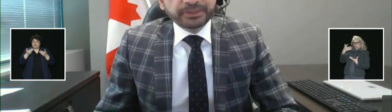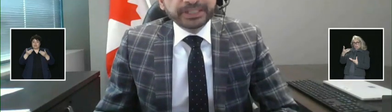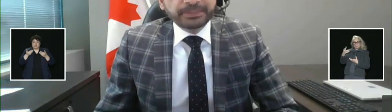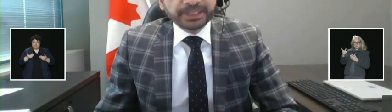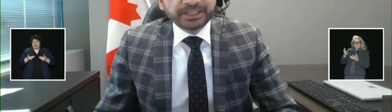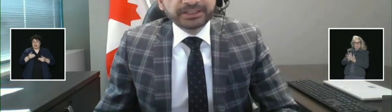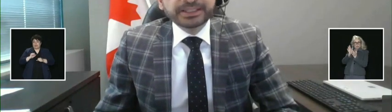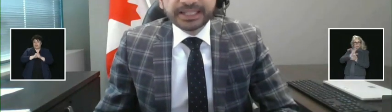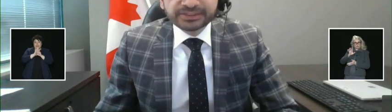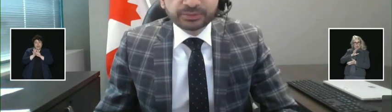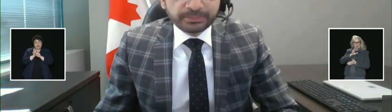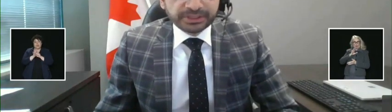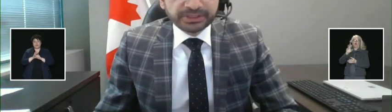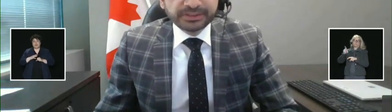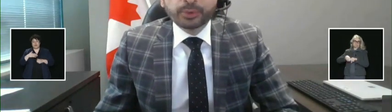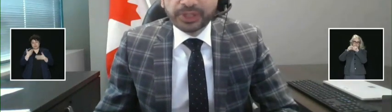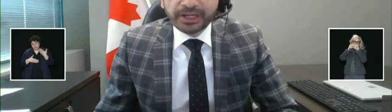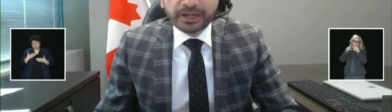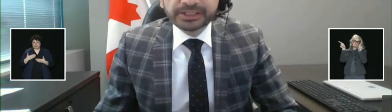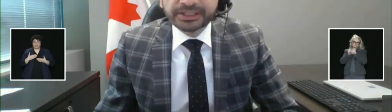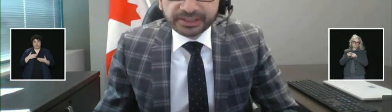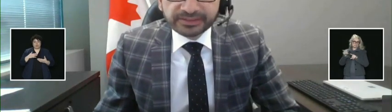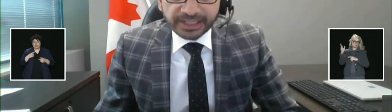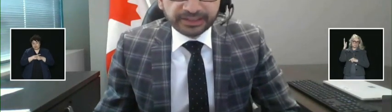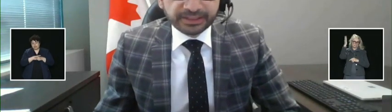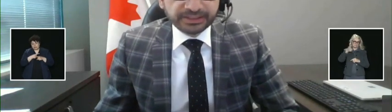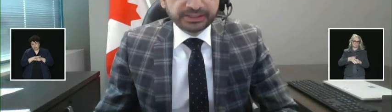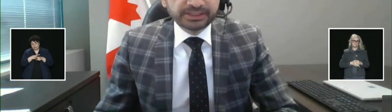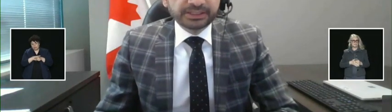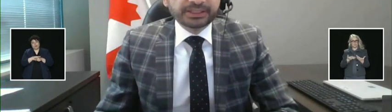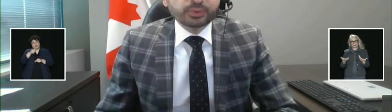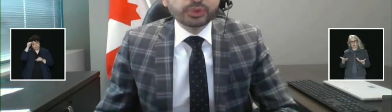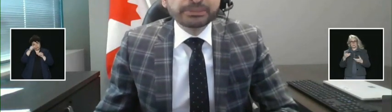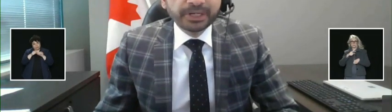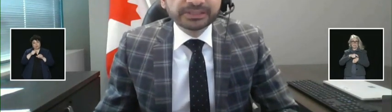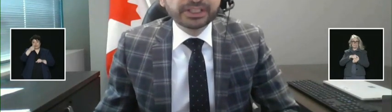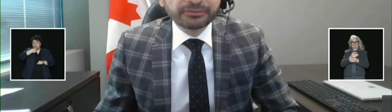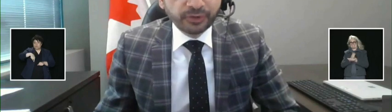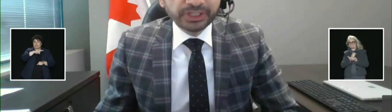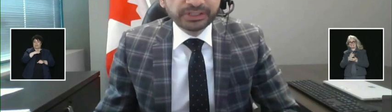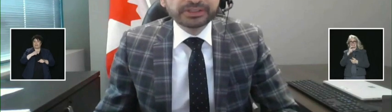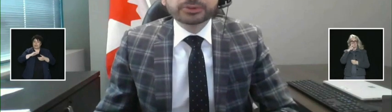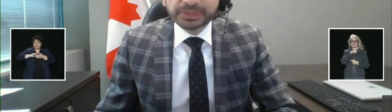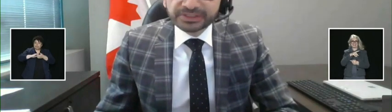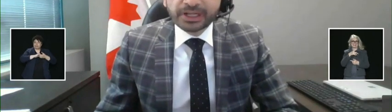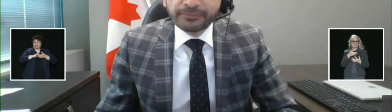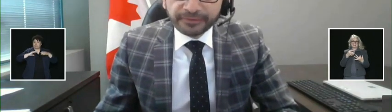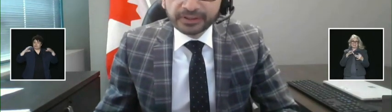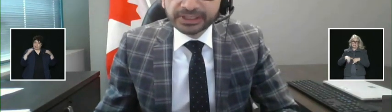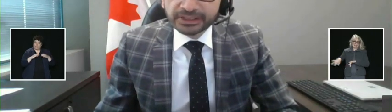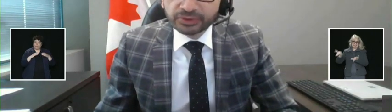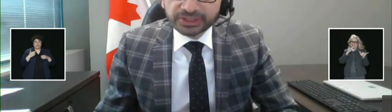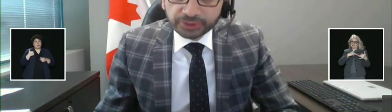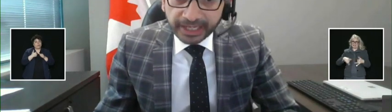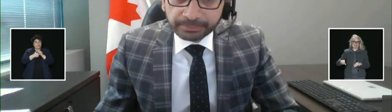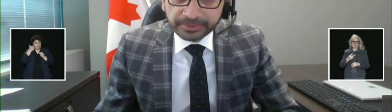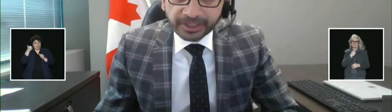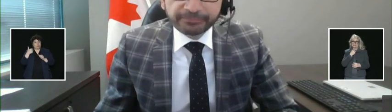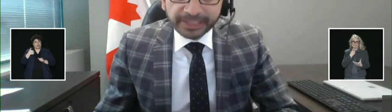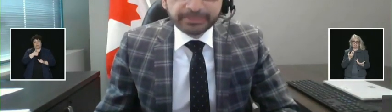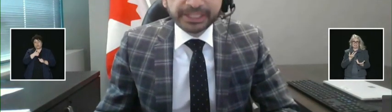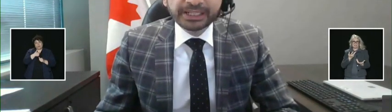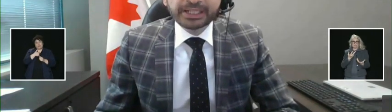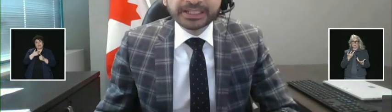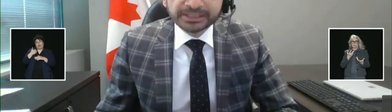moments of the pandemic, let us remember that we are in this together. We must avoid the risk of falling into the